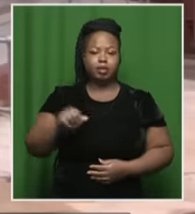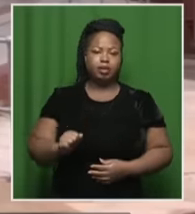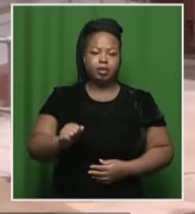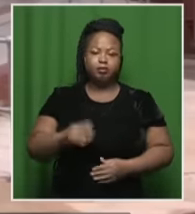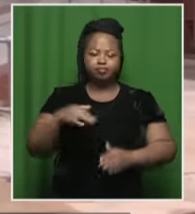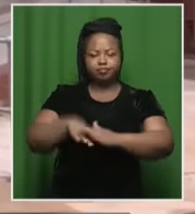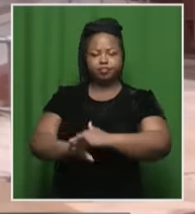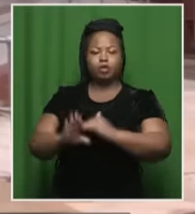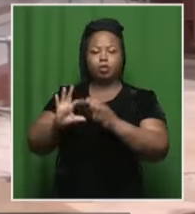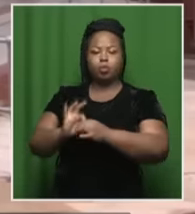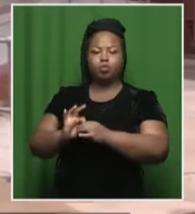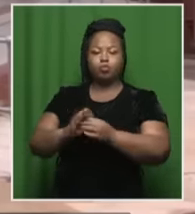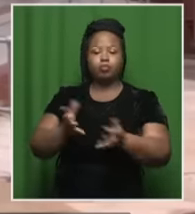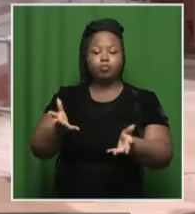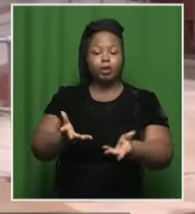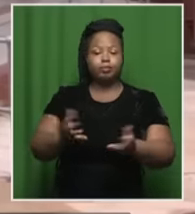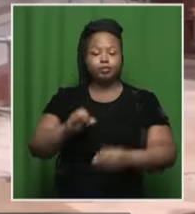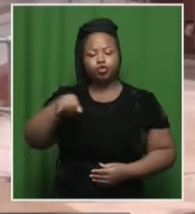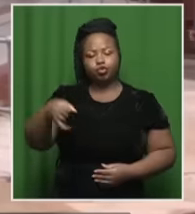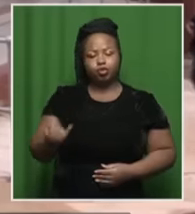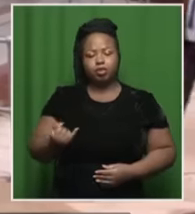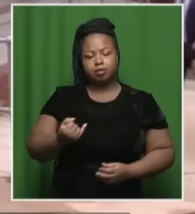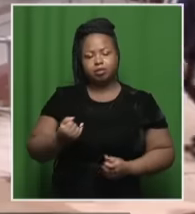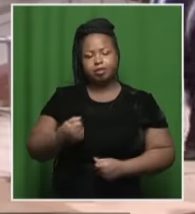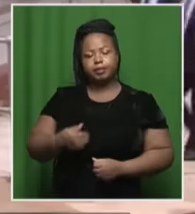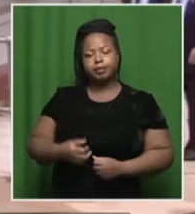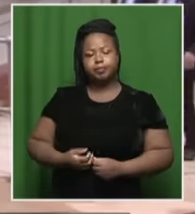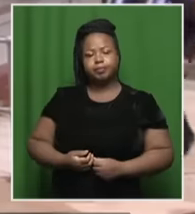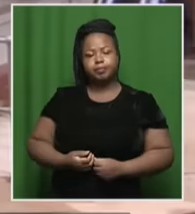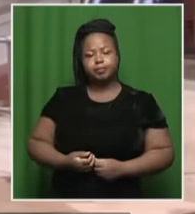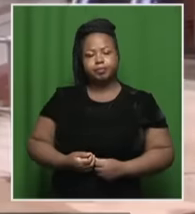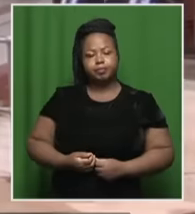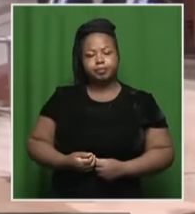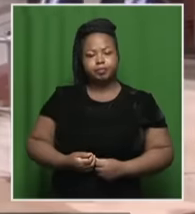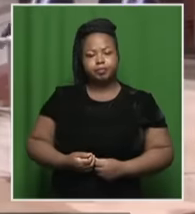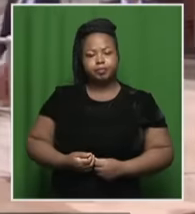Authority raided the former Speaker's home in Johannesburg.